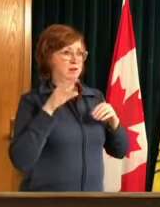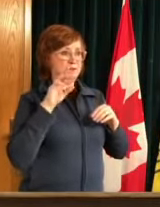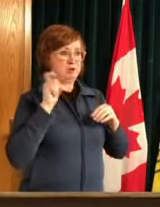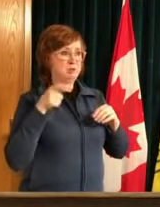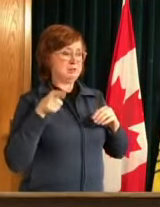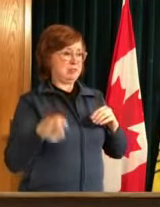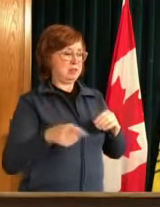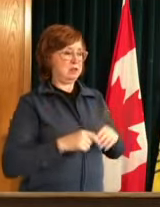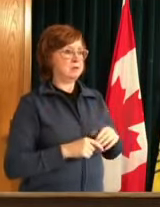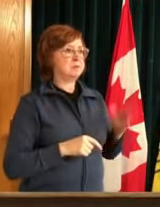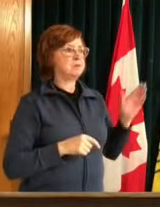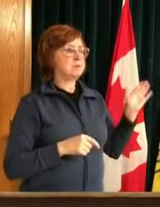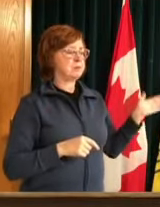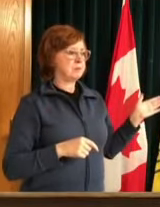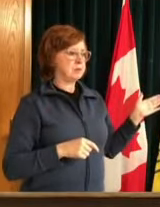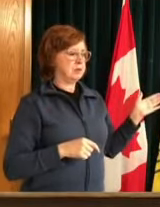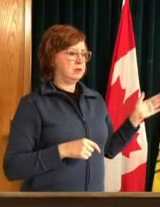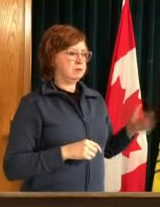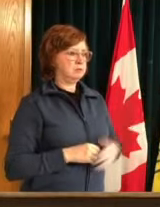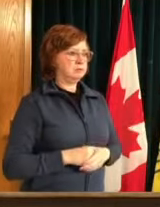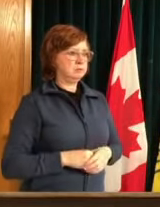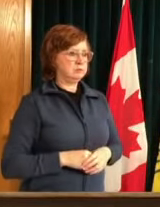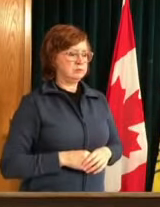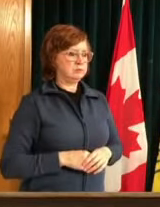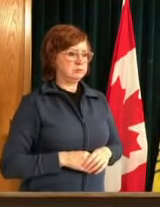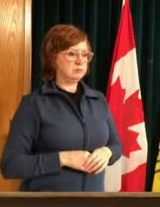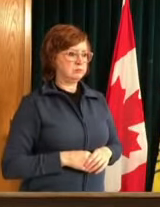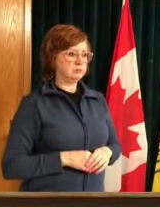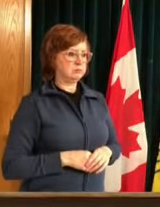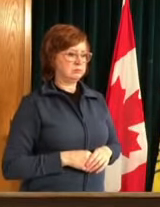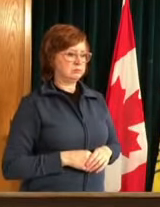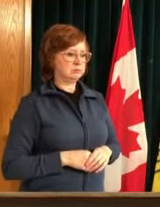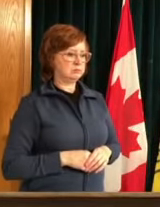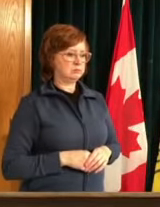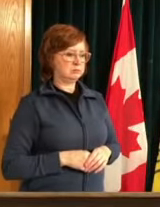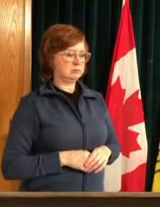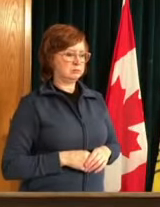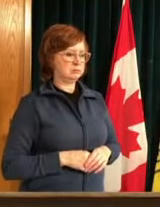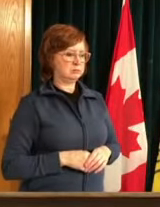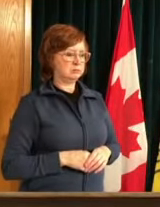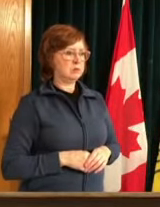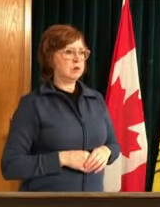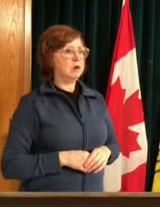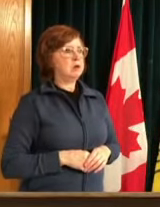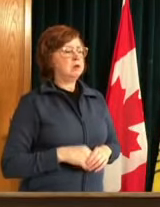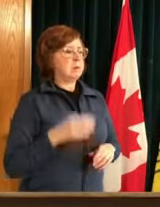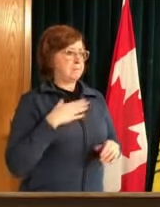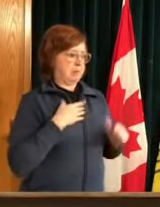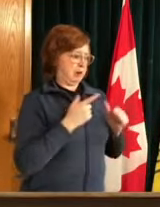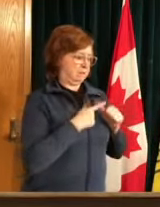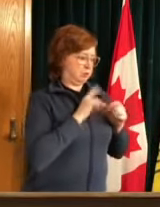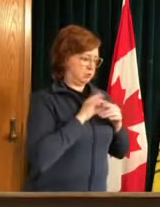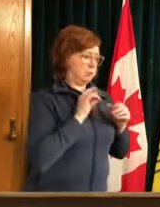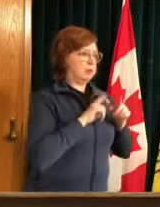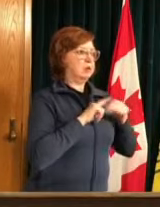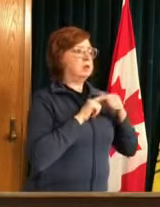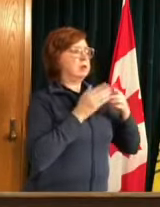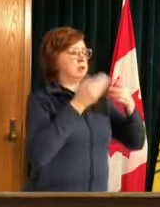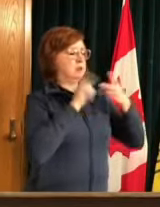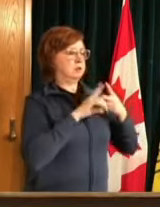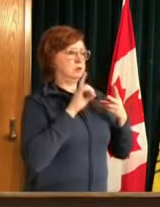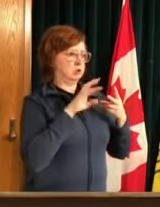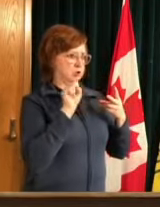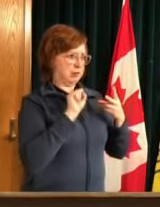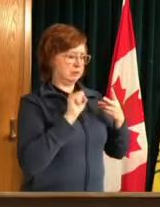just a few comments dr shop if you want to say uh something here as well but you know we've always said that we're going to preserve the capacity of uh